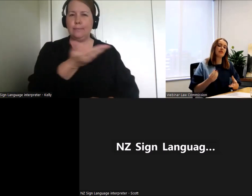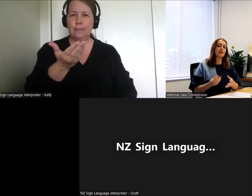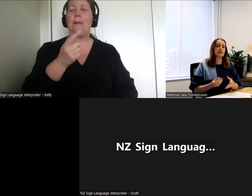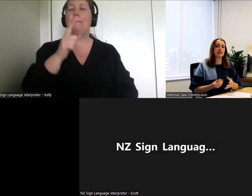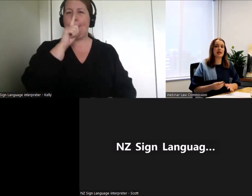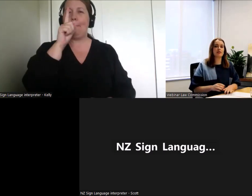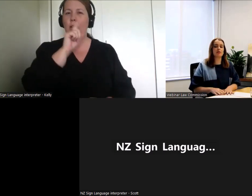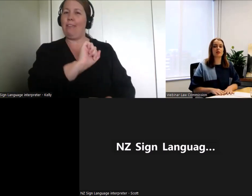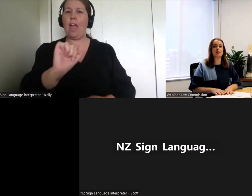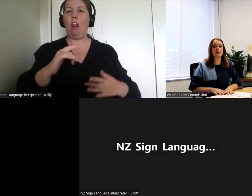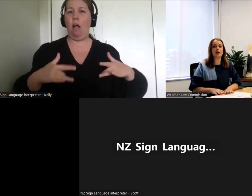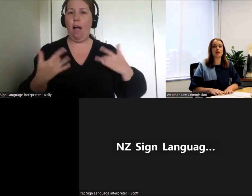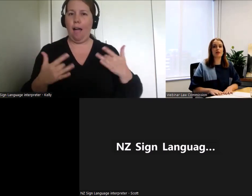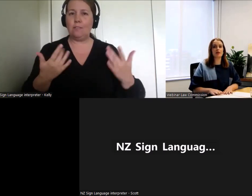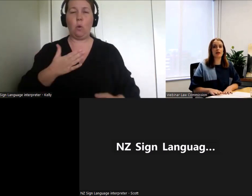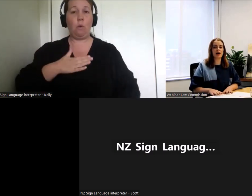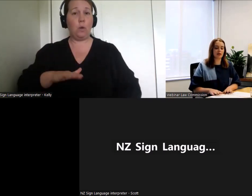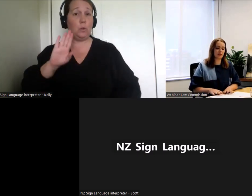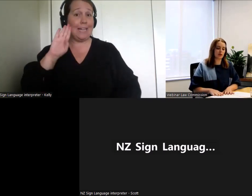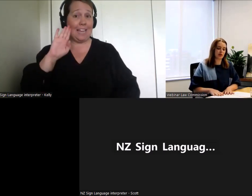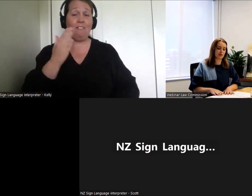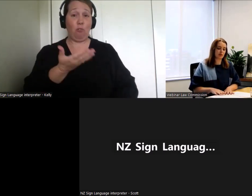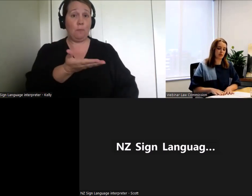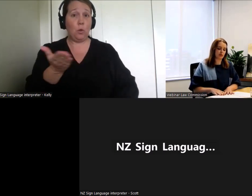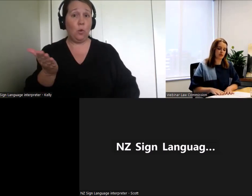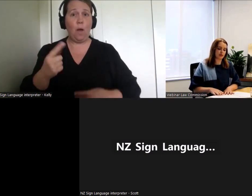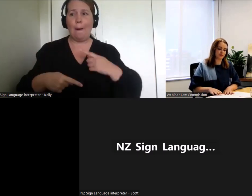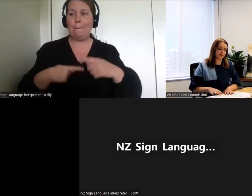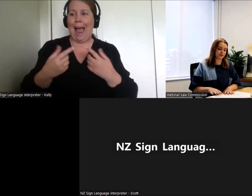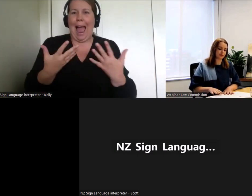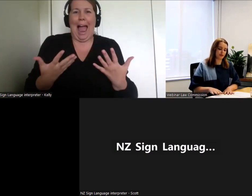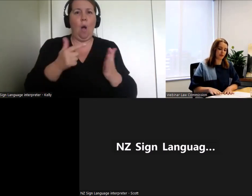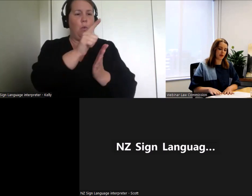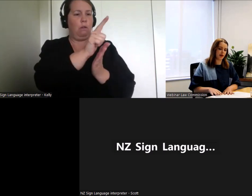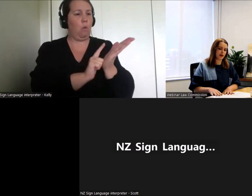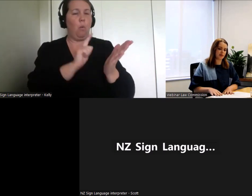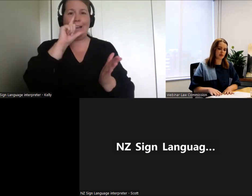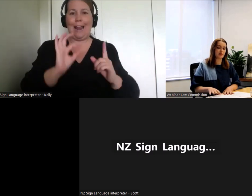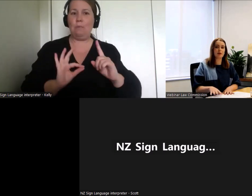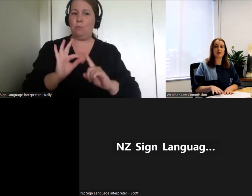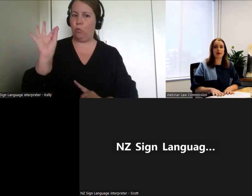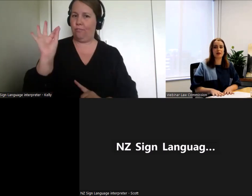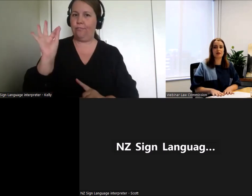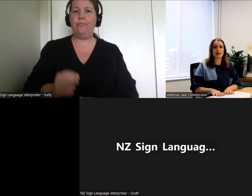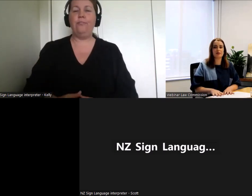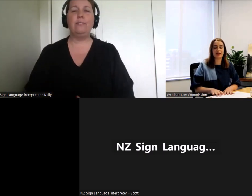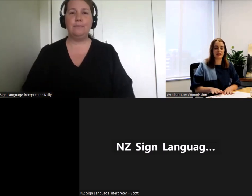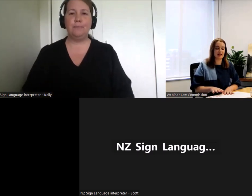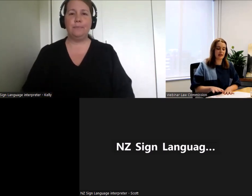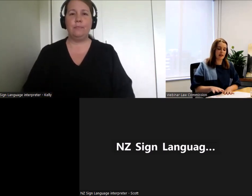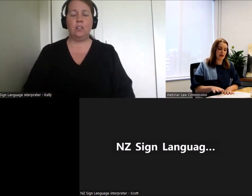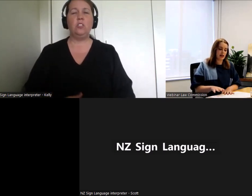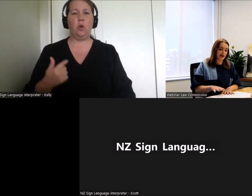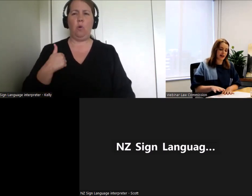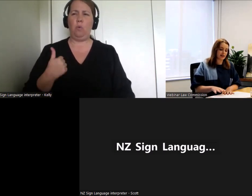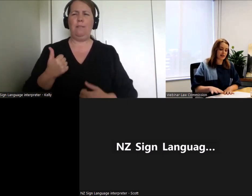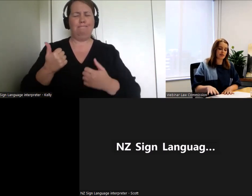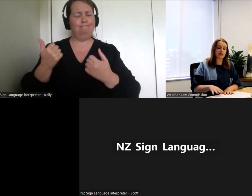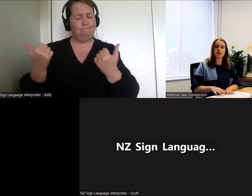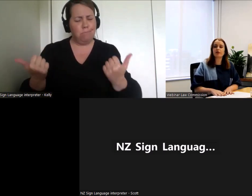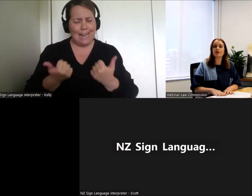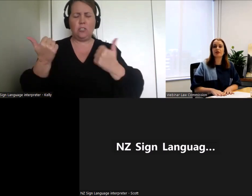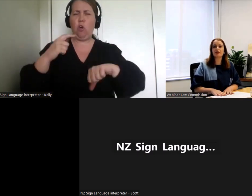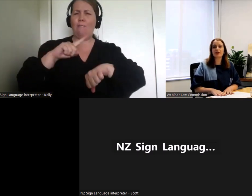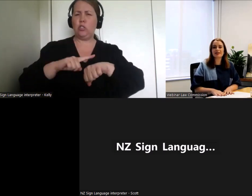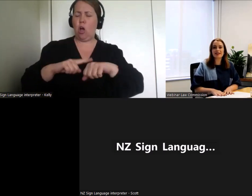So we really want to hear from people about how the law can be improved. And so we've spent quite a lot of time planning and